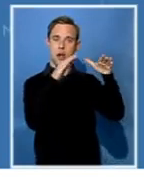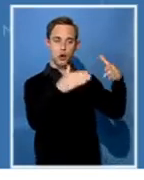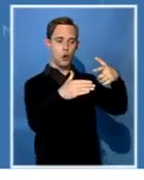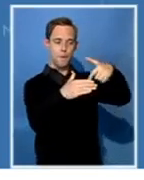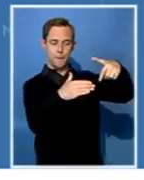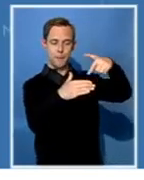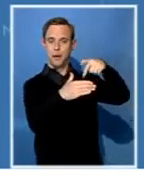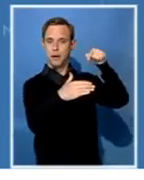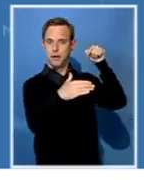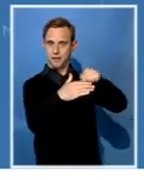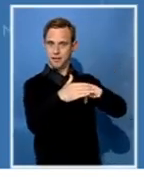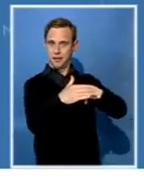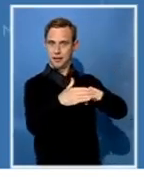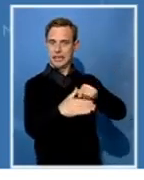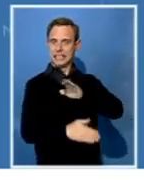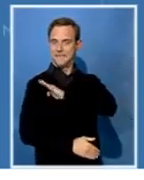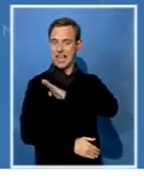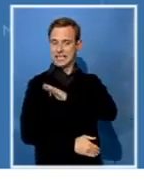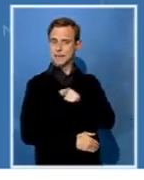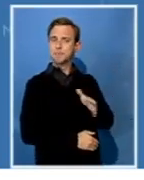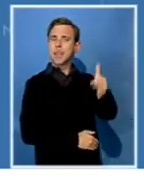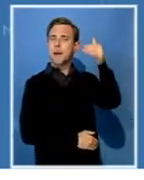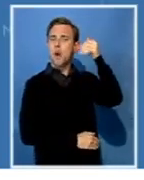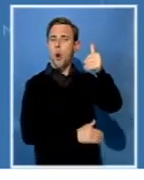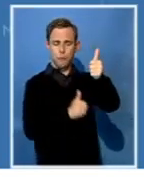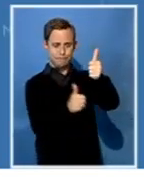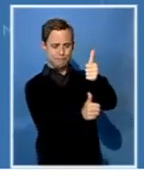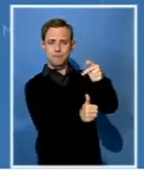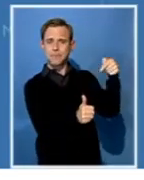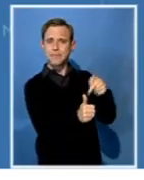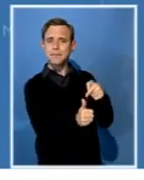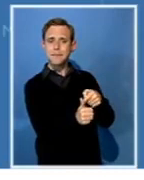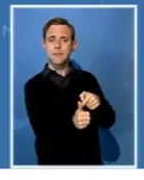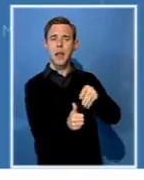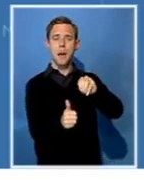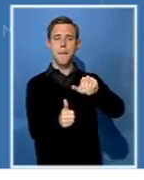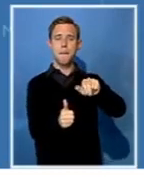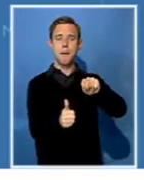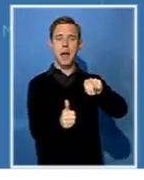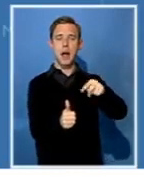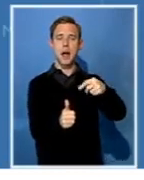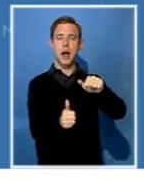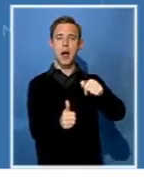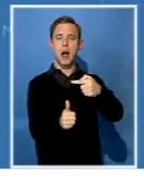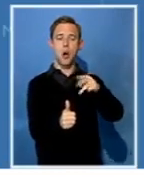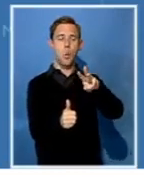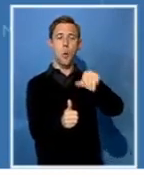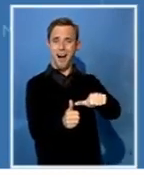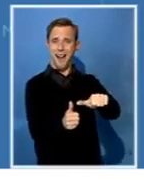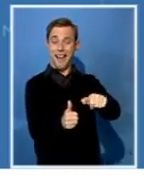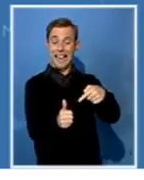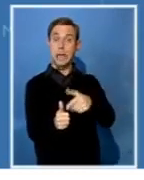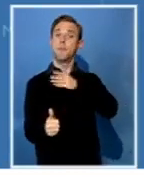Munangagwa before his elevation, before he was appointed minister of justice, then his elevation to vice president. Then you have the